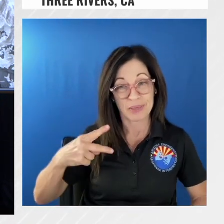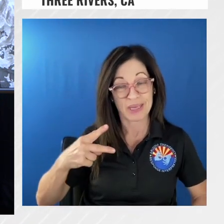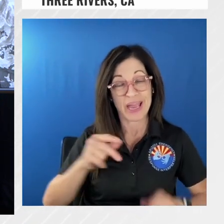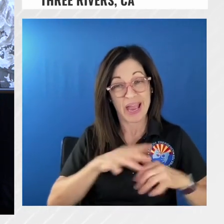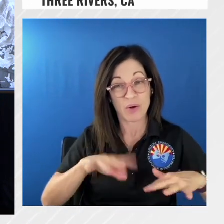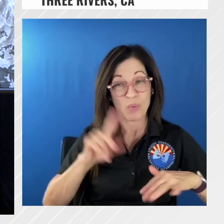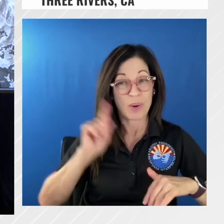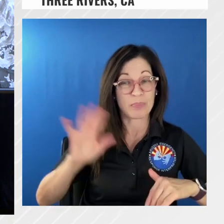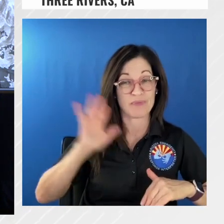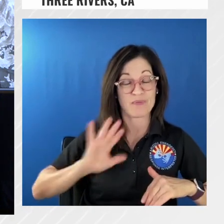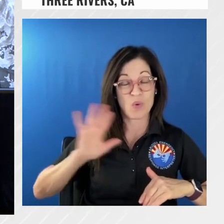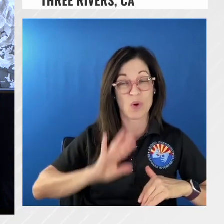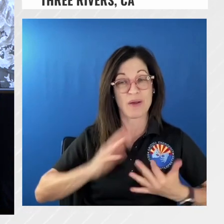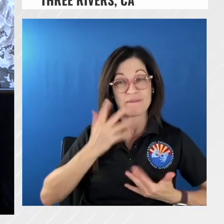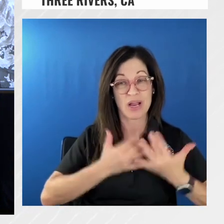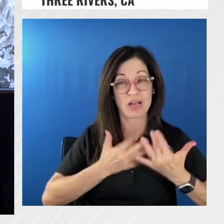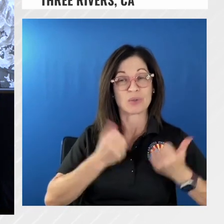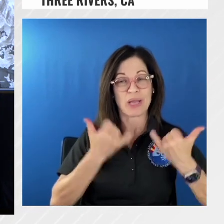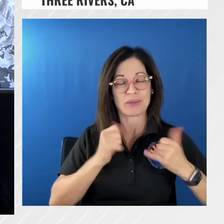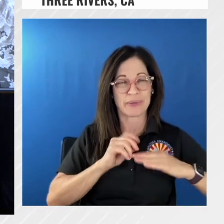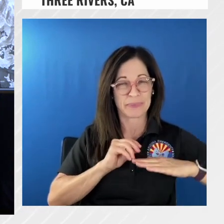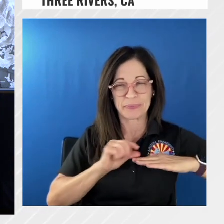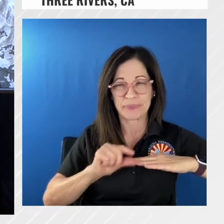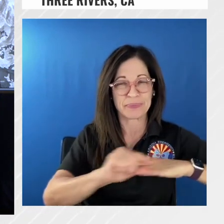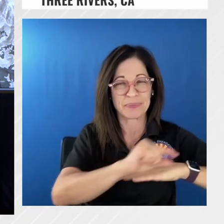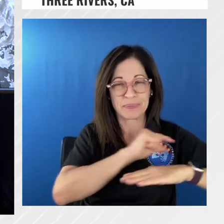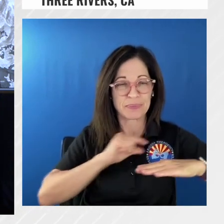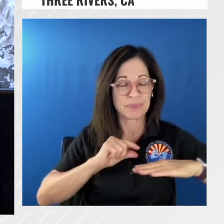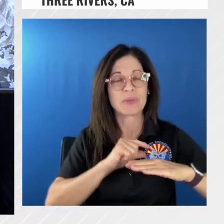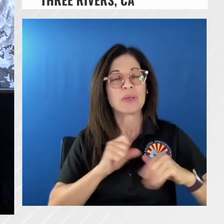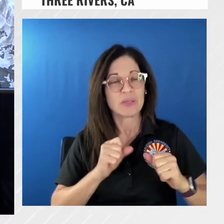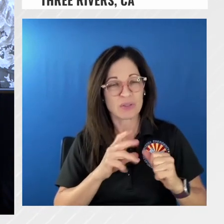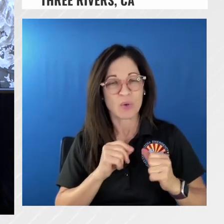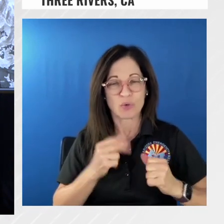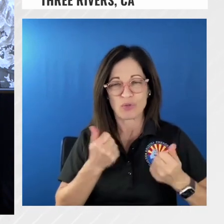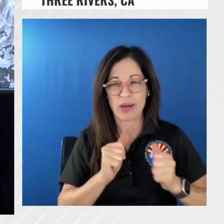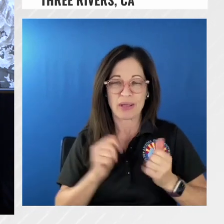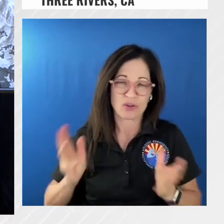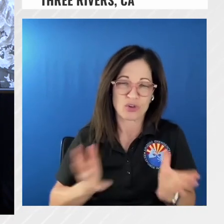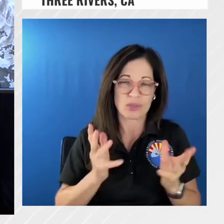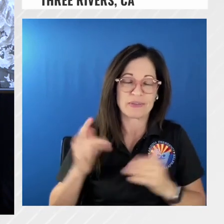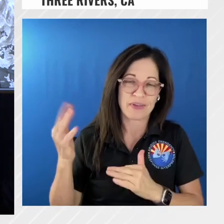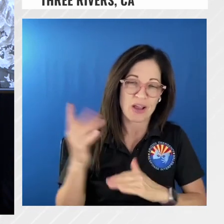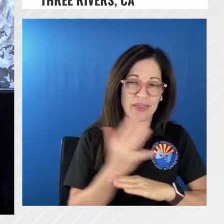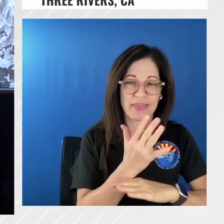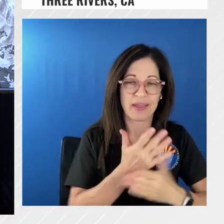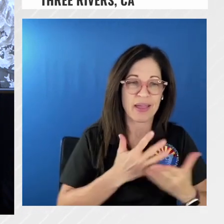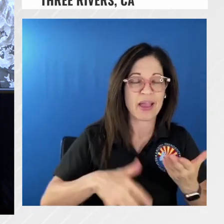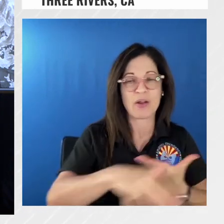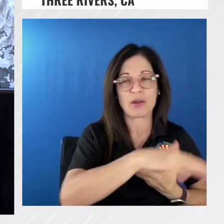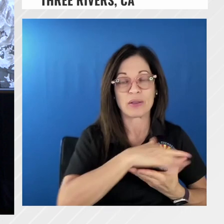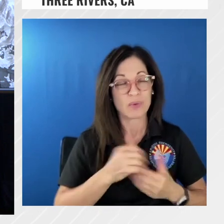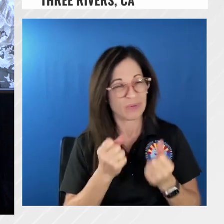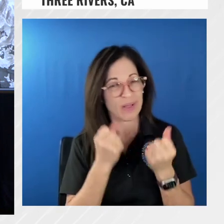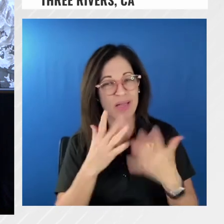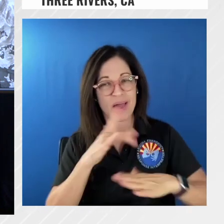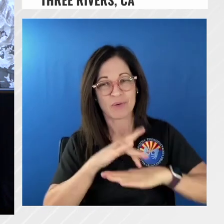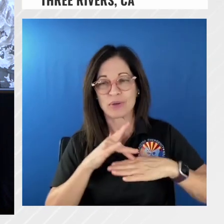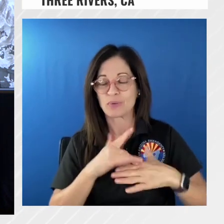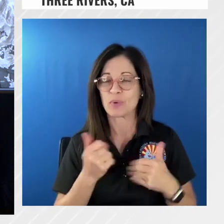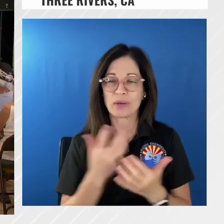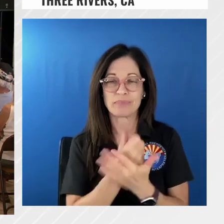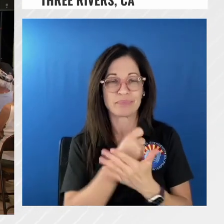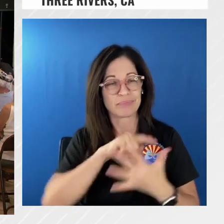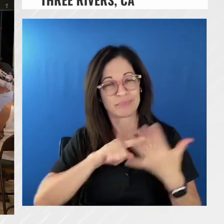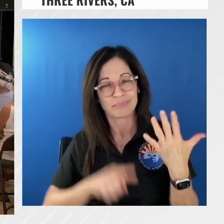down and use aircraft so we have a whole suite of resources available to us and we'll continue to deploy them as we see fit and we can do safely